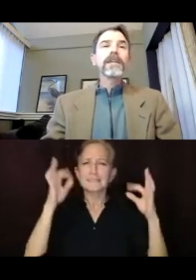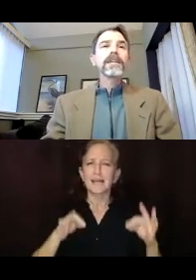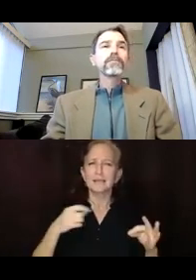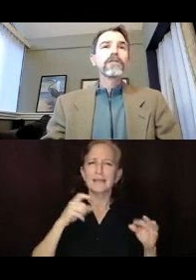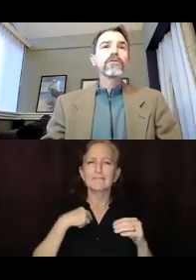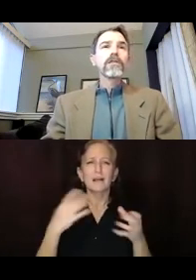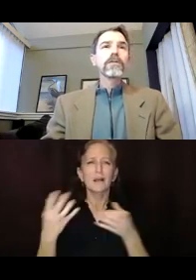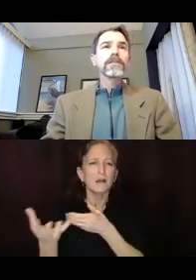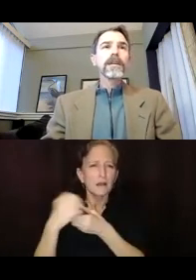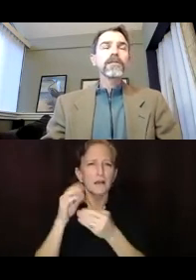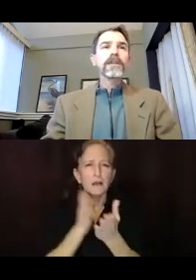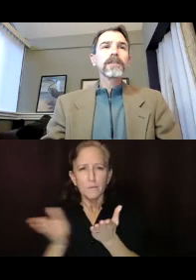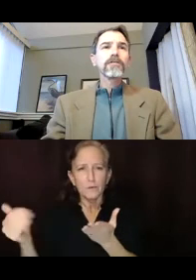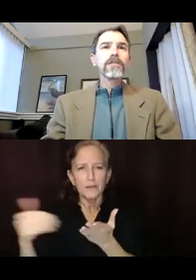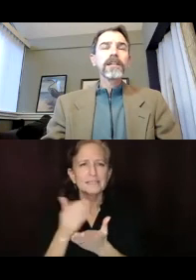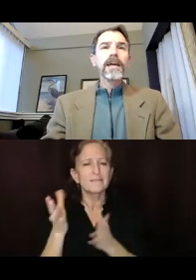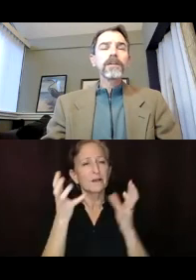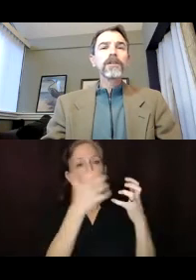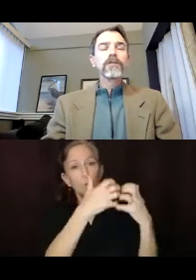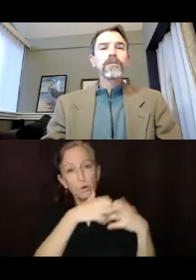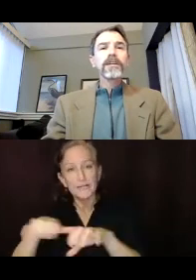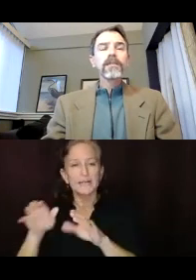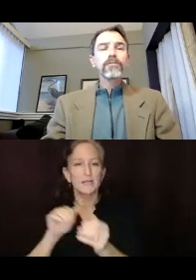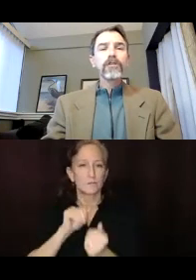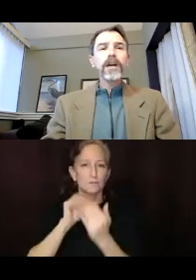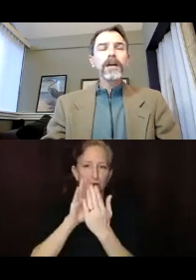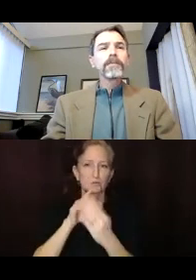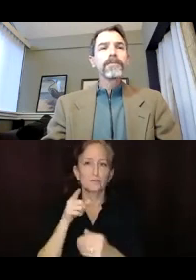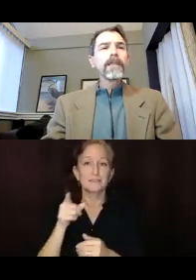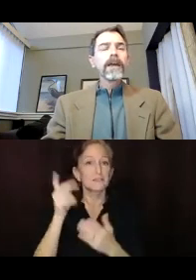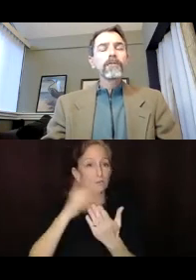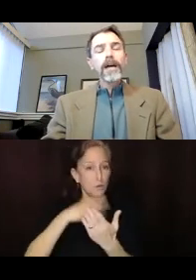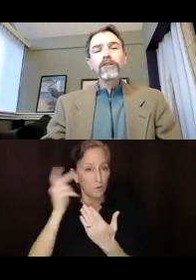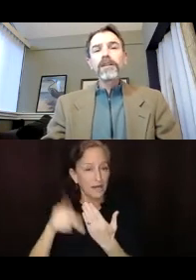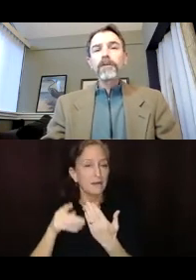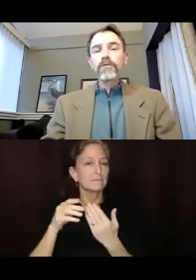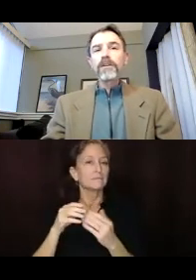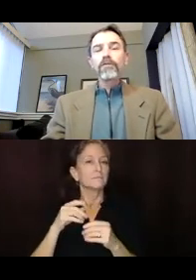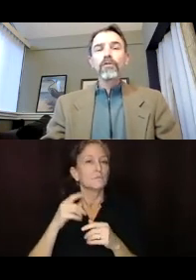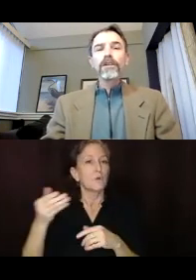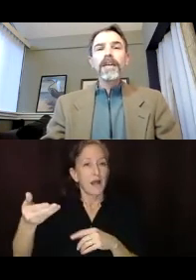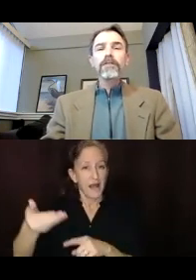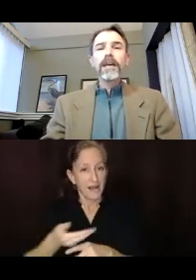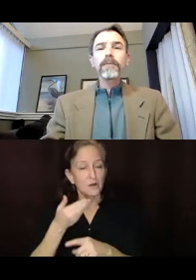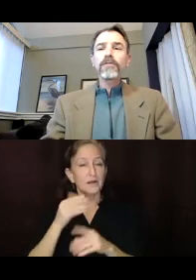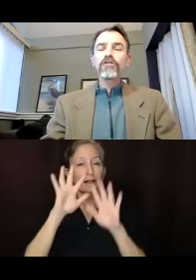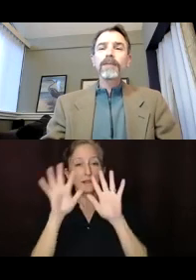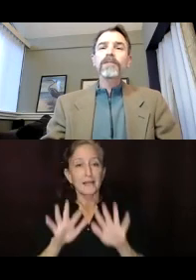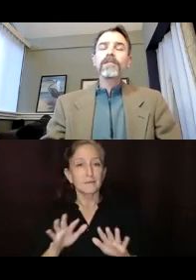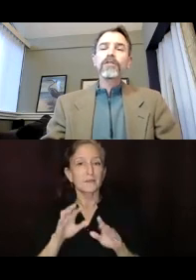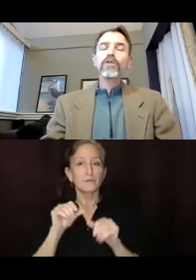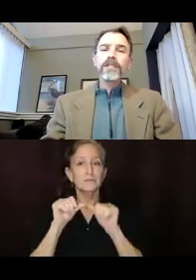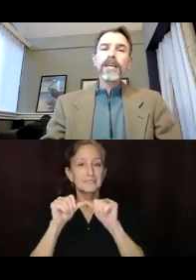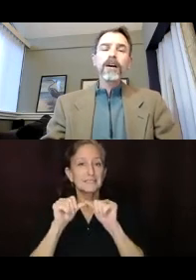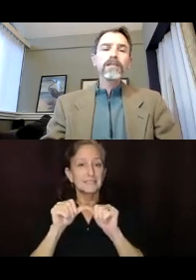coordinated approach. So we put together this interagency climate resilience program. Uh, we hired a climate resilience coordinator and that person's job